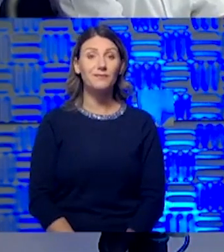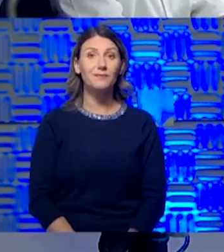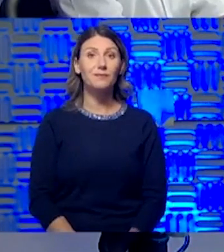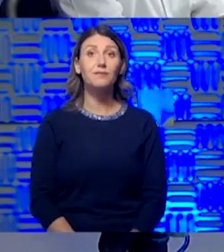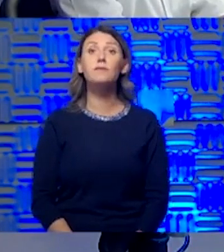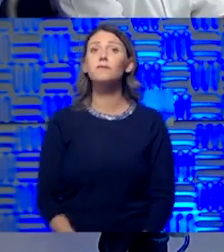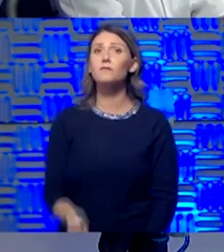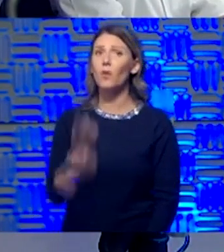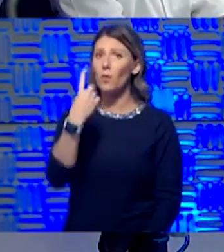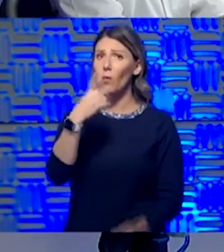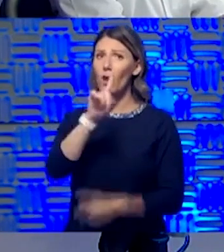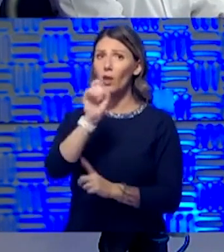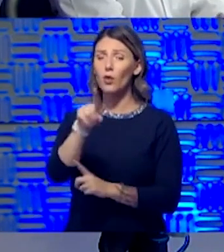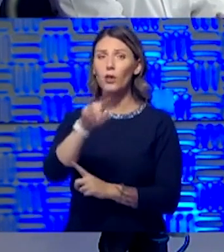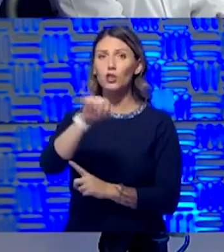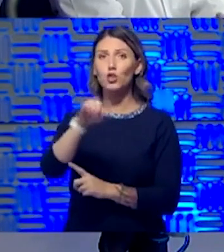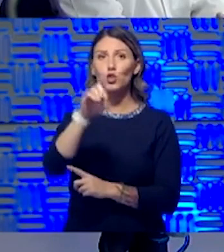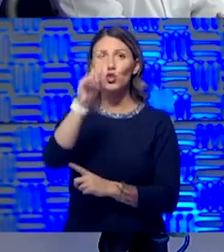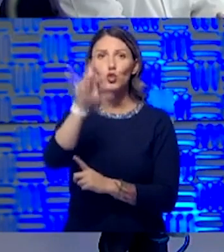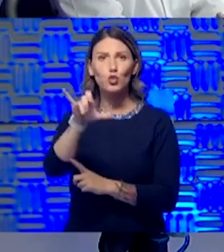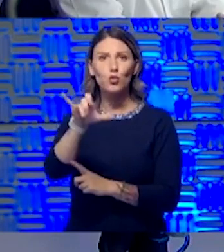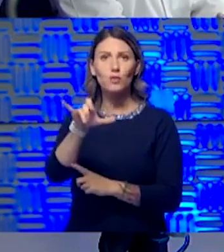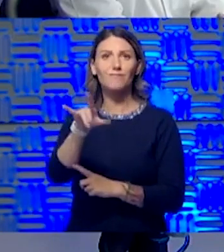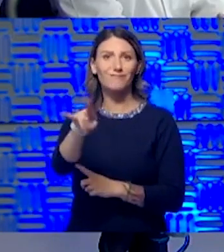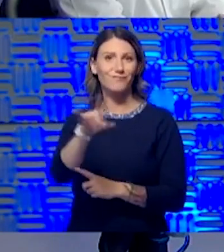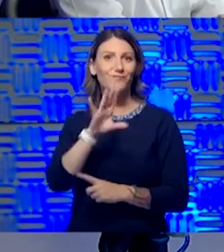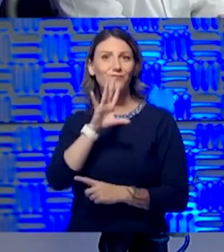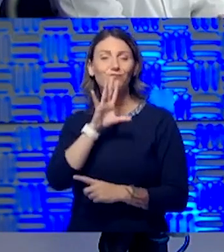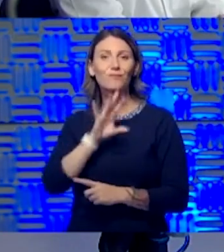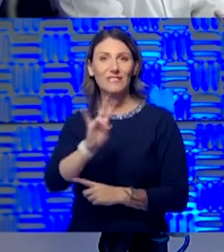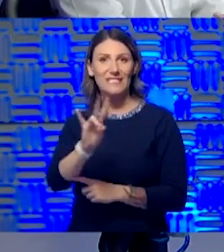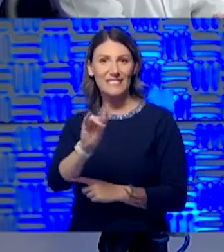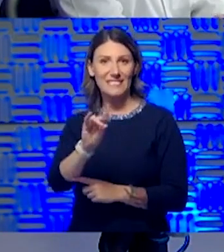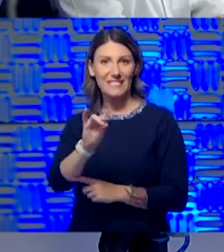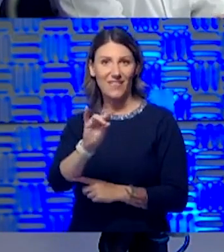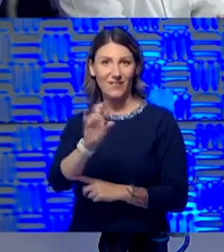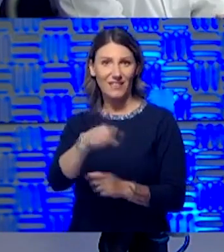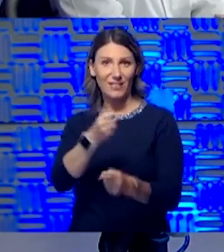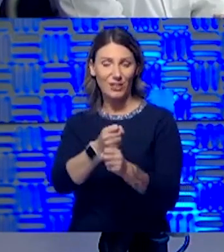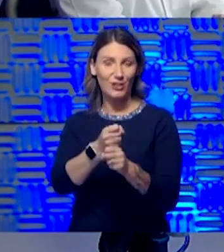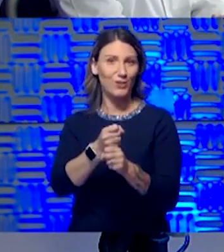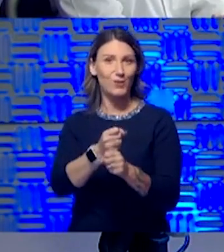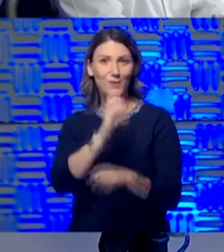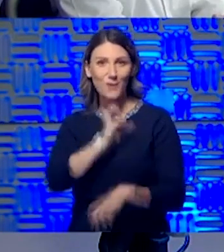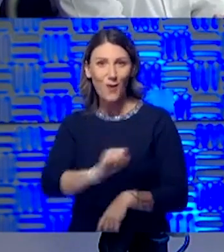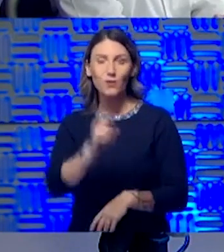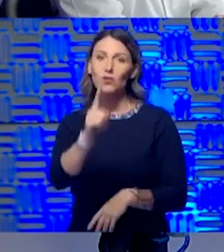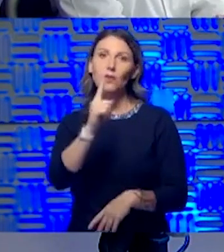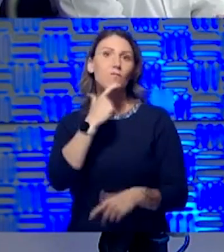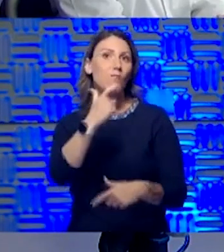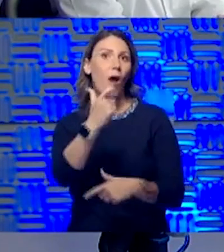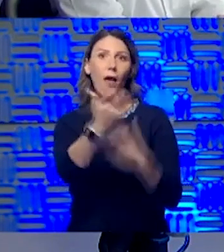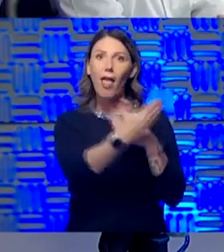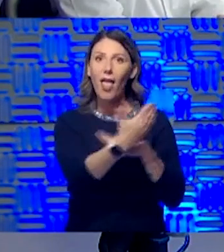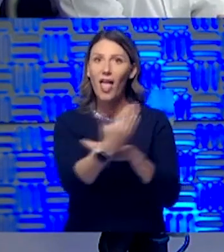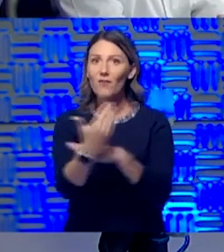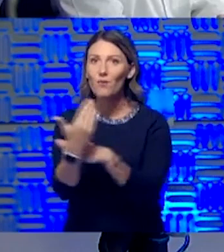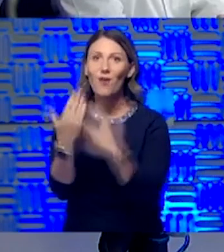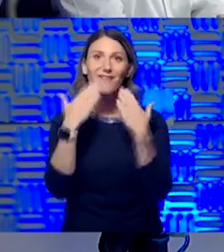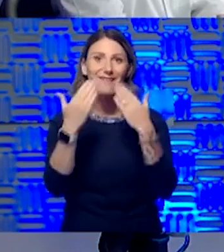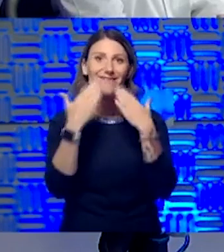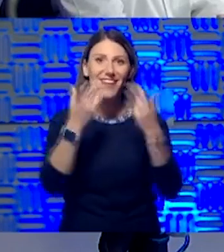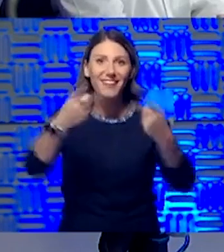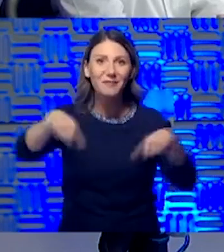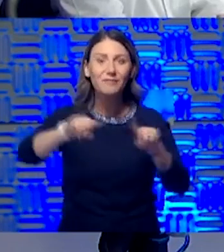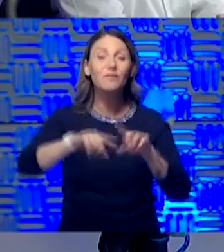I have a question. Judy, she's 70 years old. She wants you to know she watches every morning and she thanks you. She has two questions. One